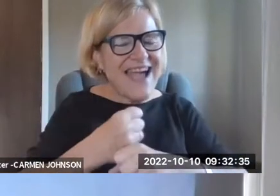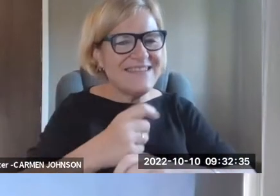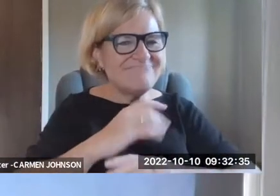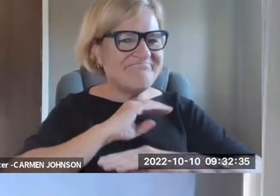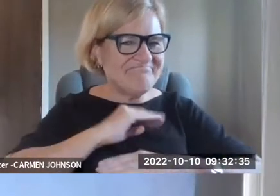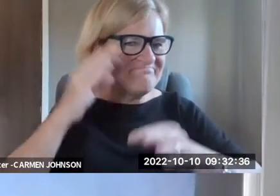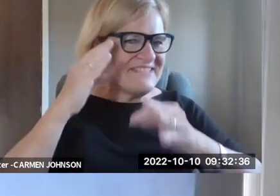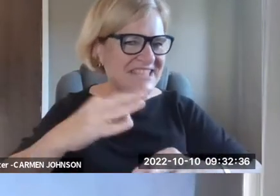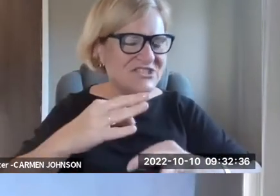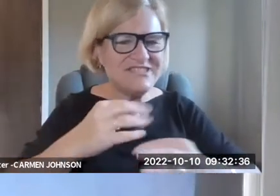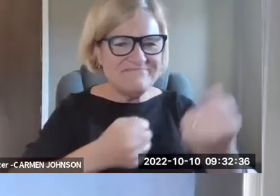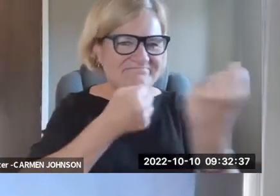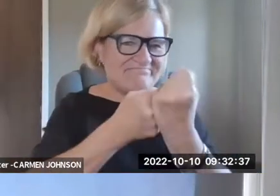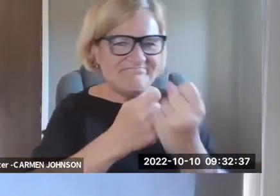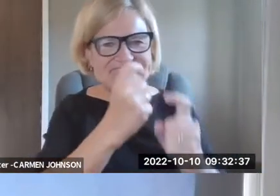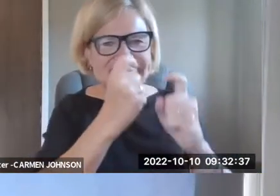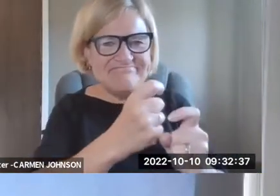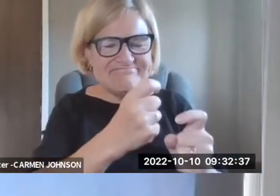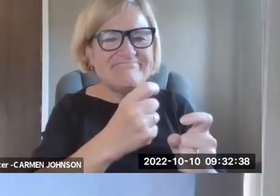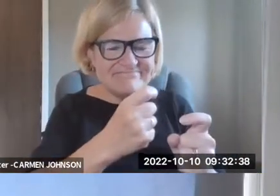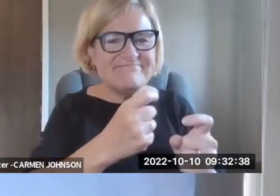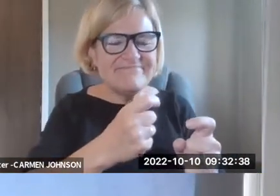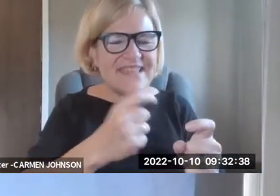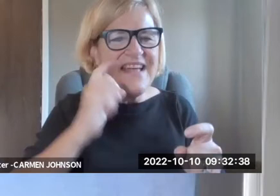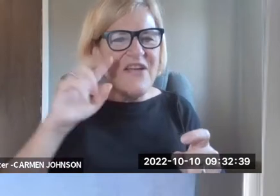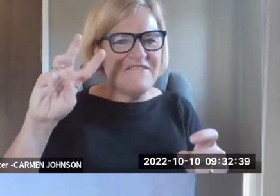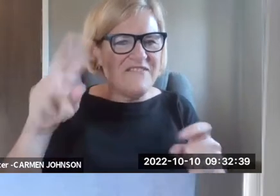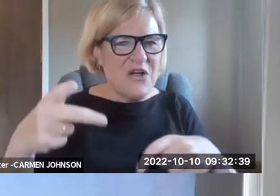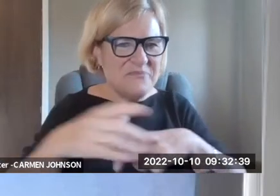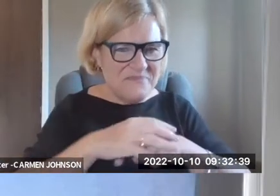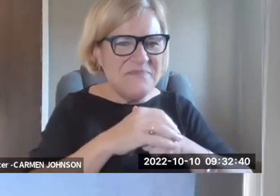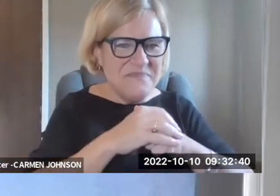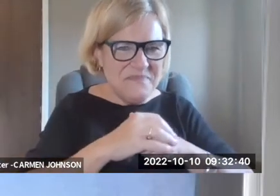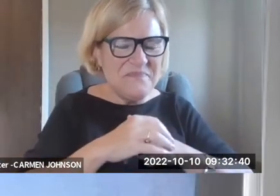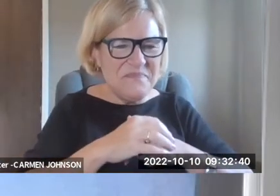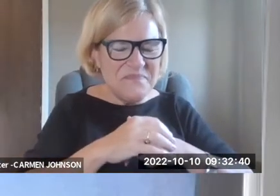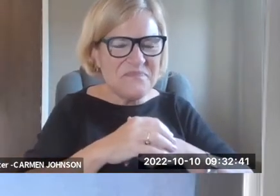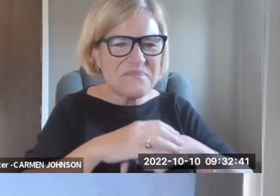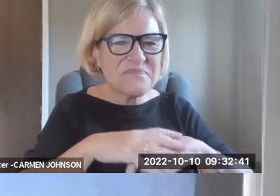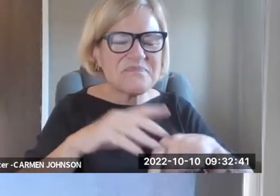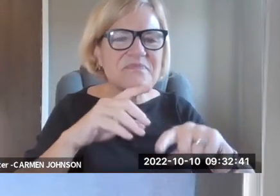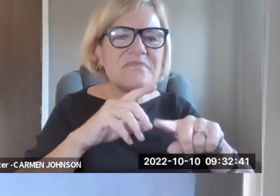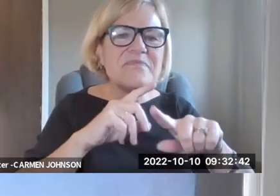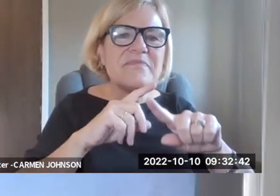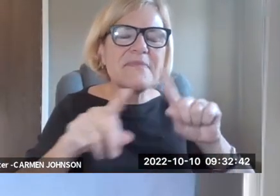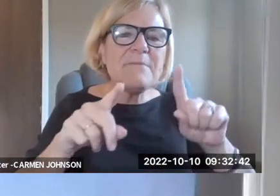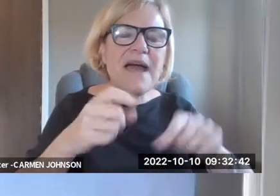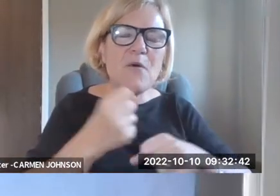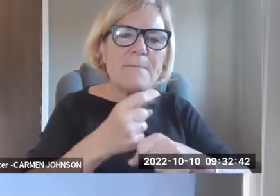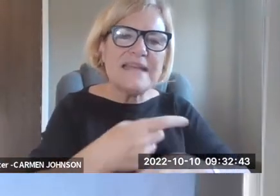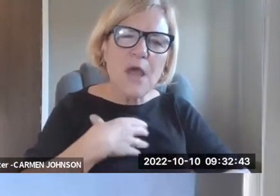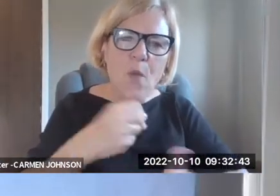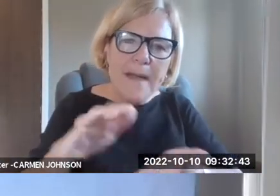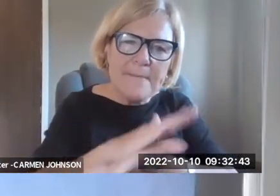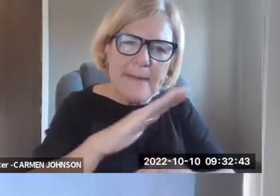in fact, the current technology is video phones and ended up getting a summary judgment decision in favor, granting summary judgment